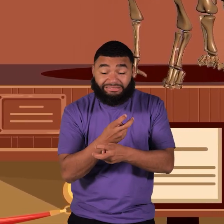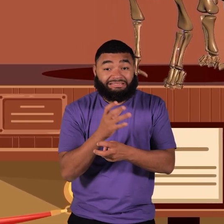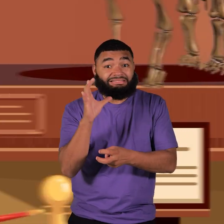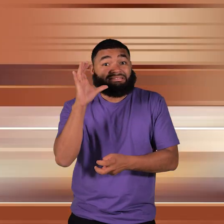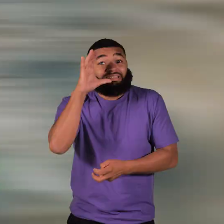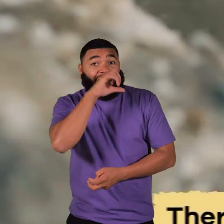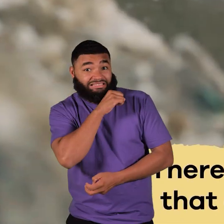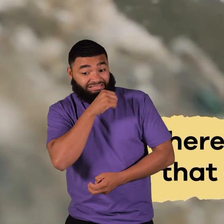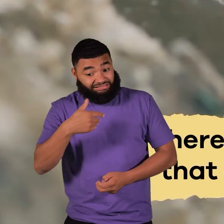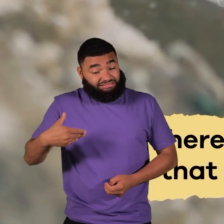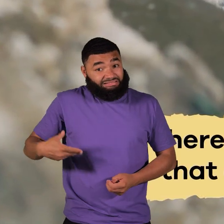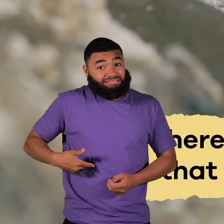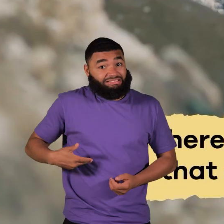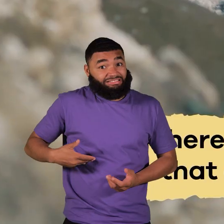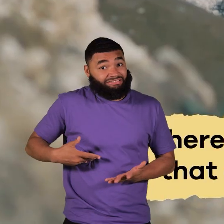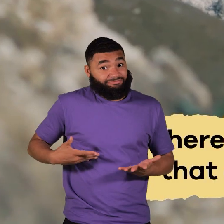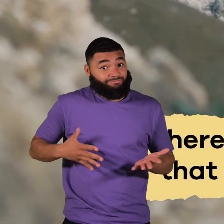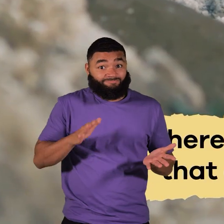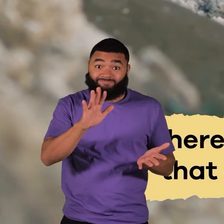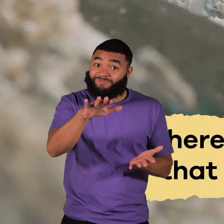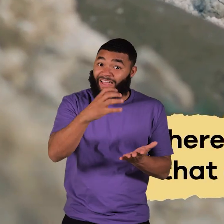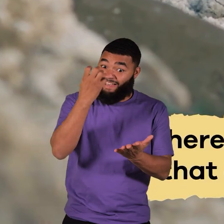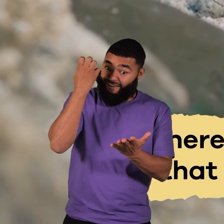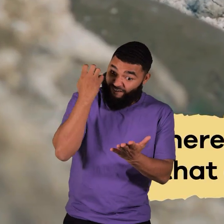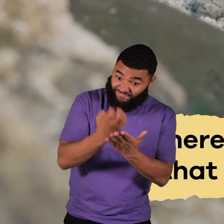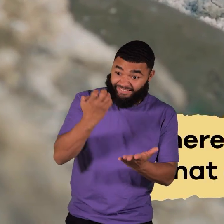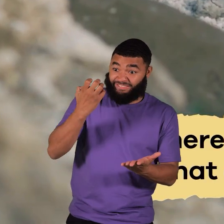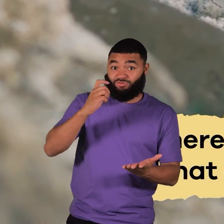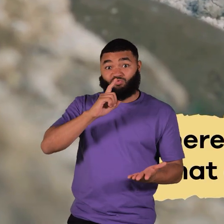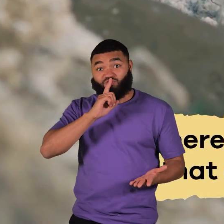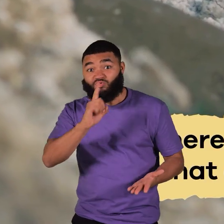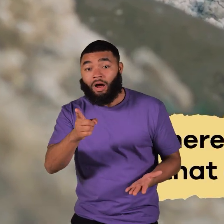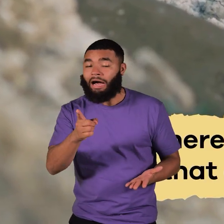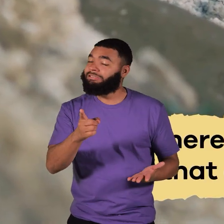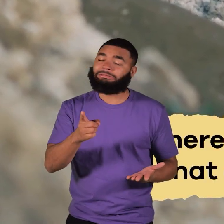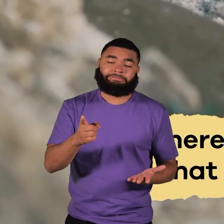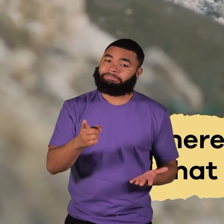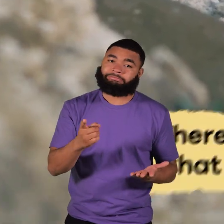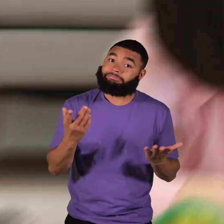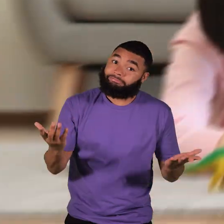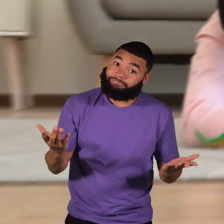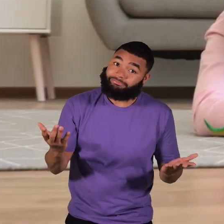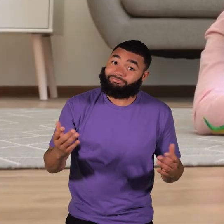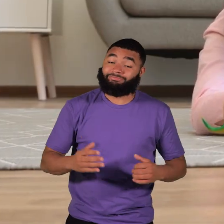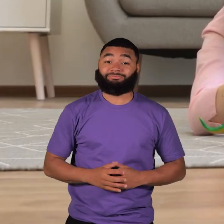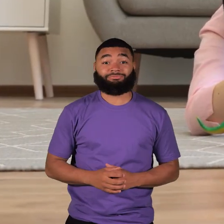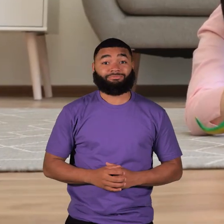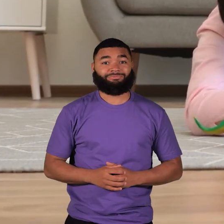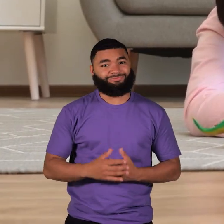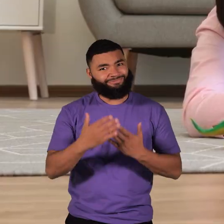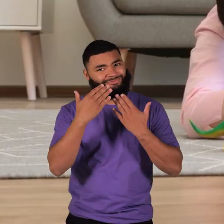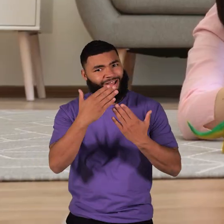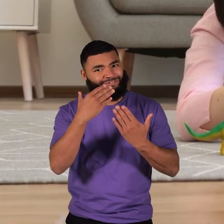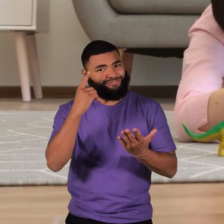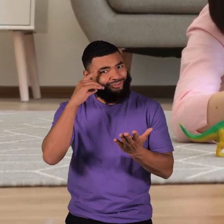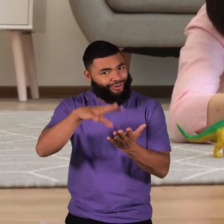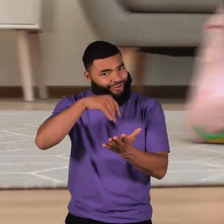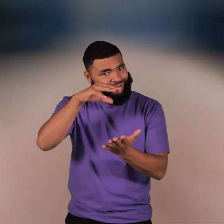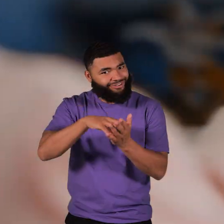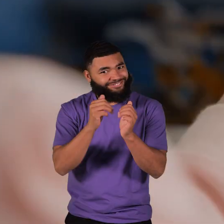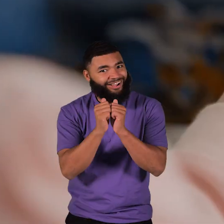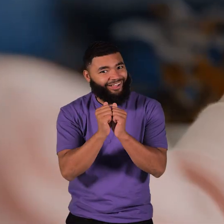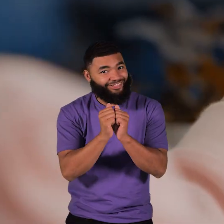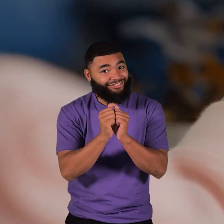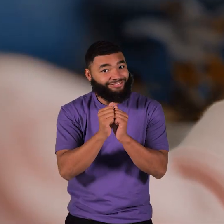findings. There is no direct evidence that either theory is true. Thanks for learning with us today.